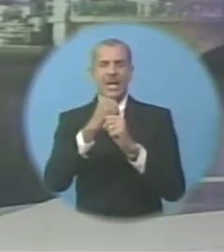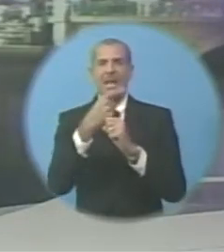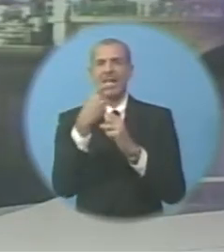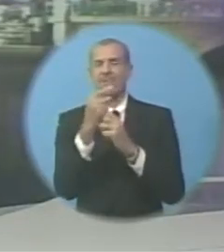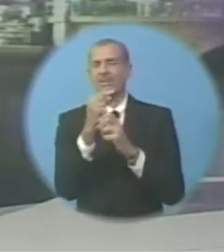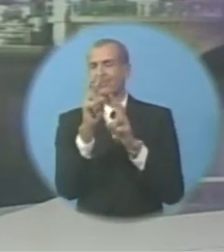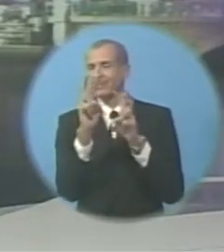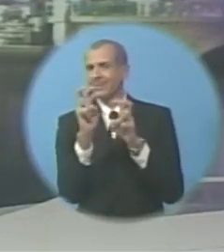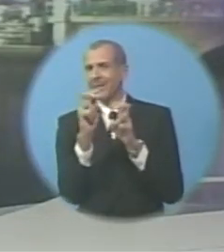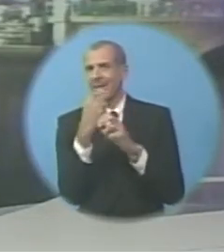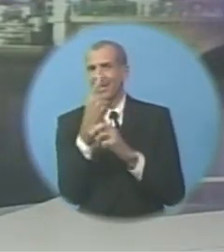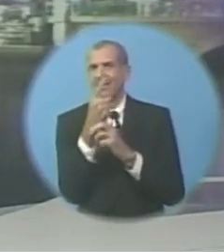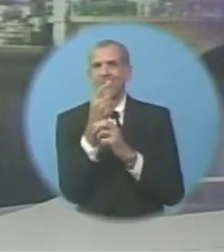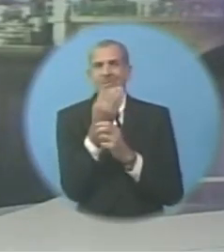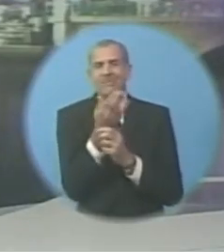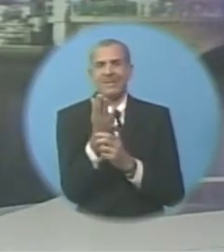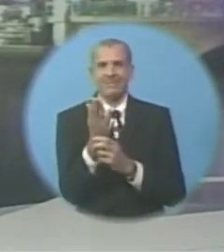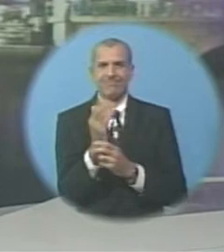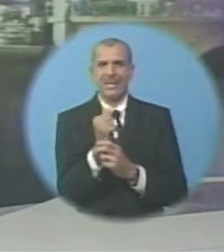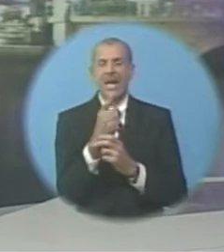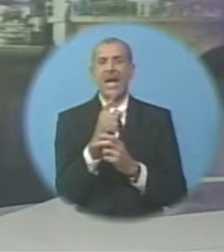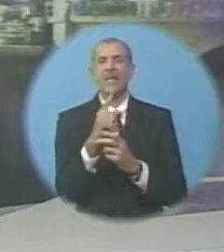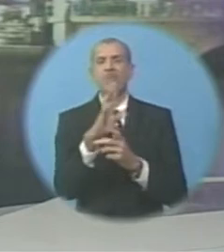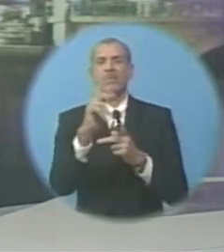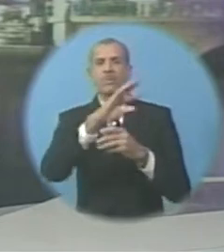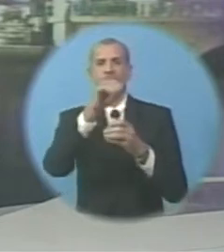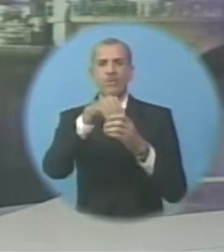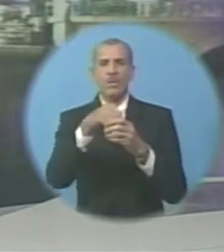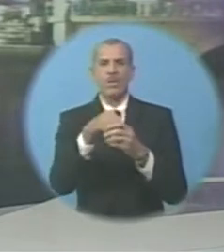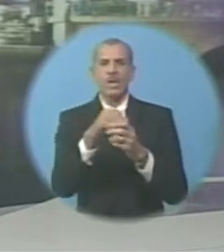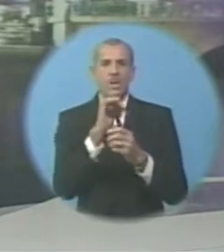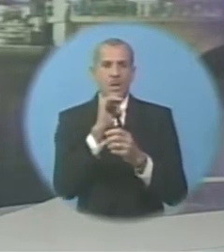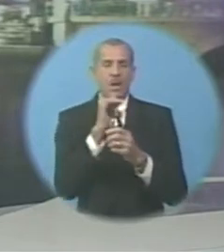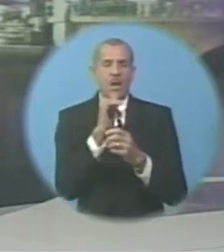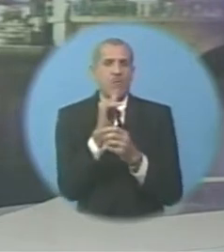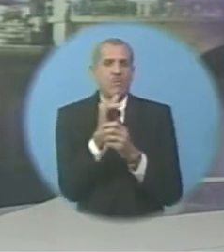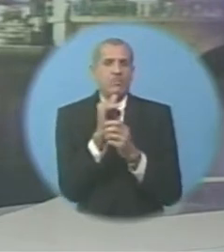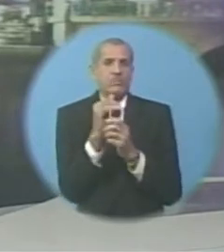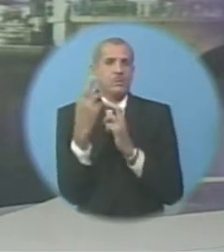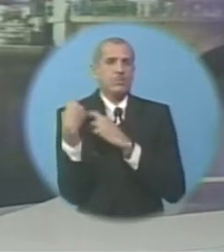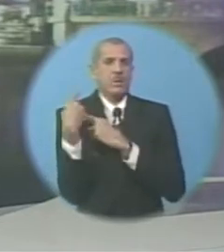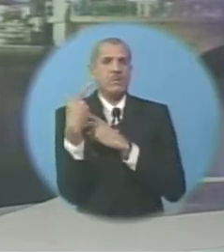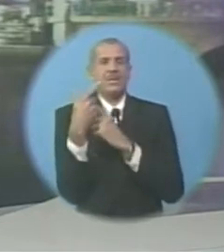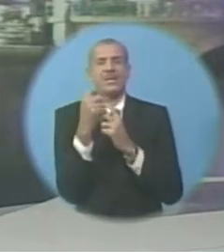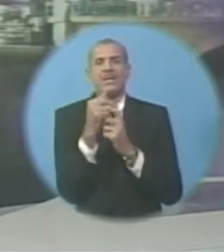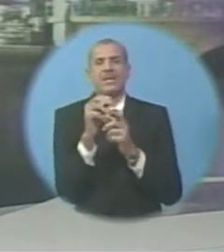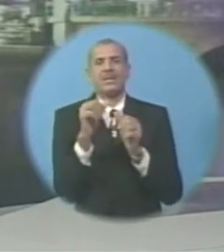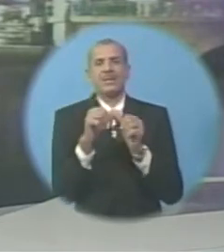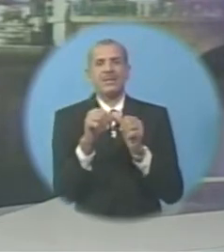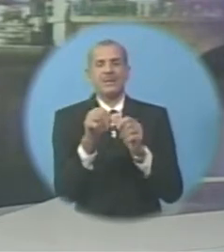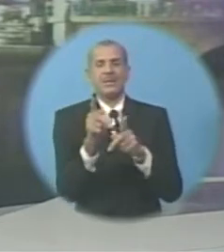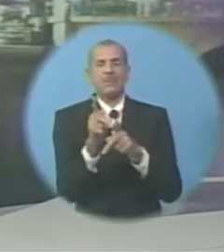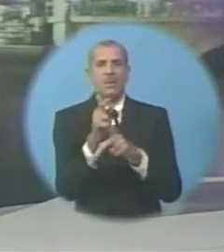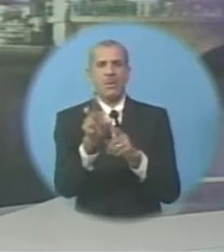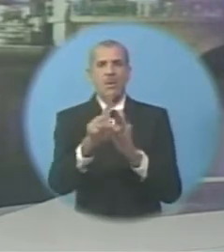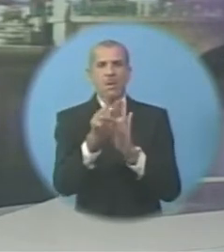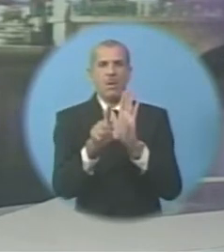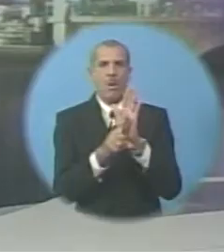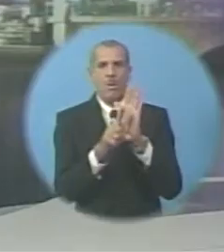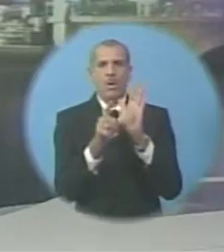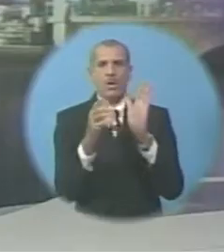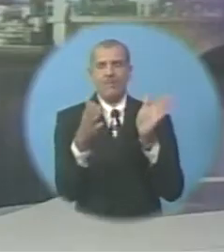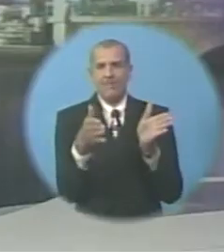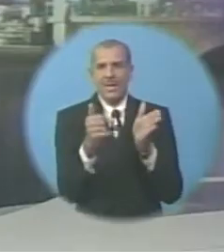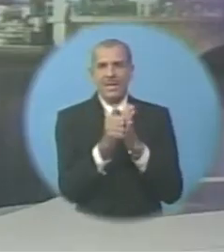assessments of any matter. And the participants are not under obligation to retain the consulting lawyer. President of the